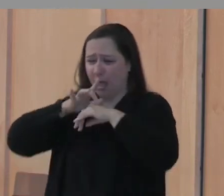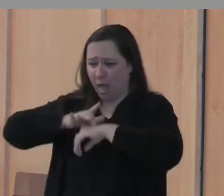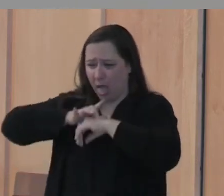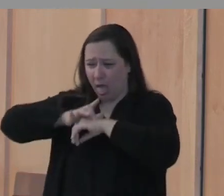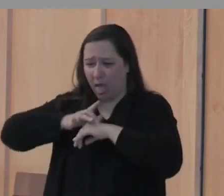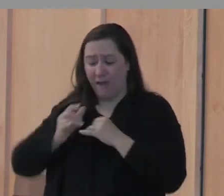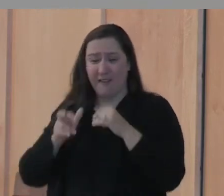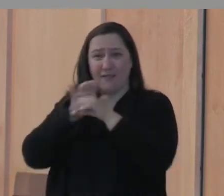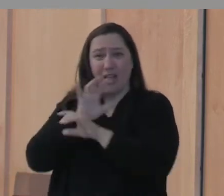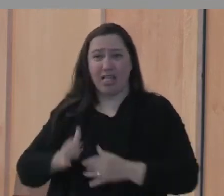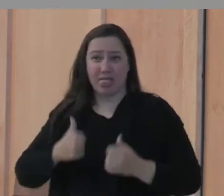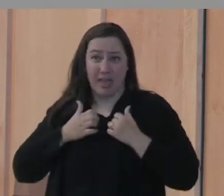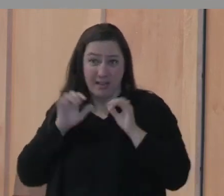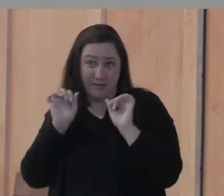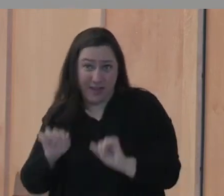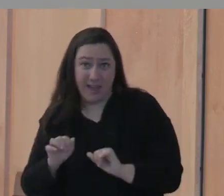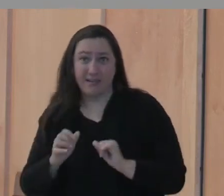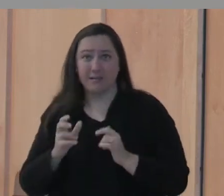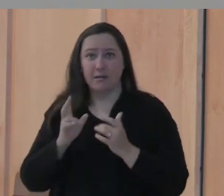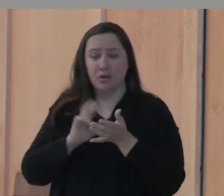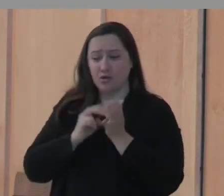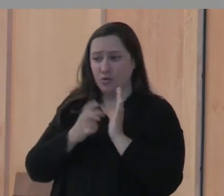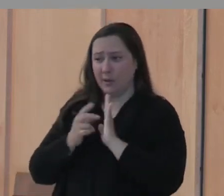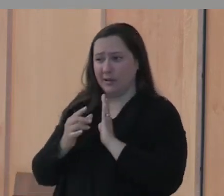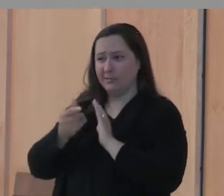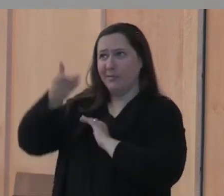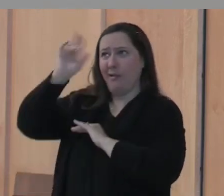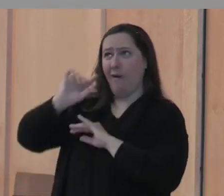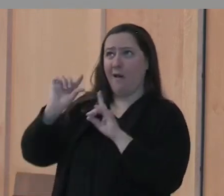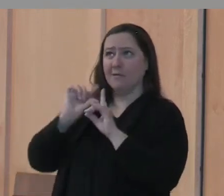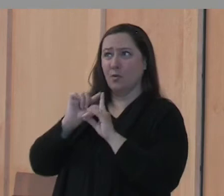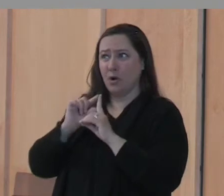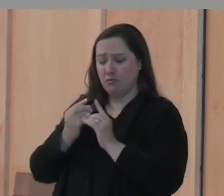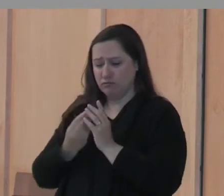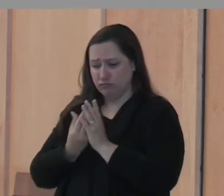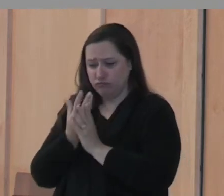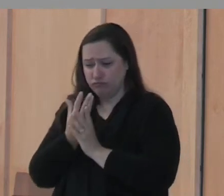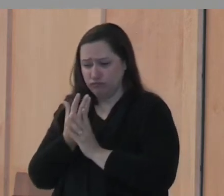life so that there's no room left for the word of God to grow in you?